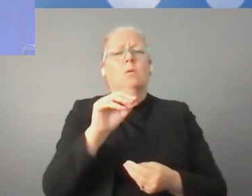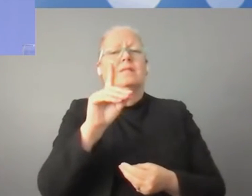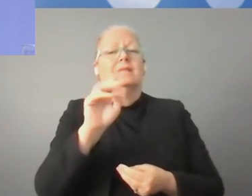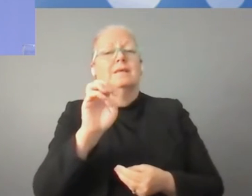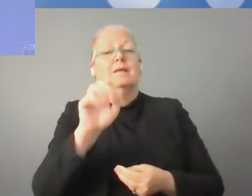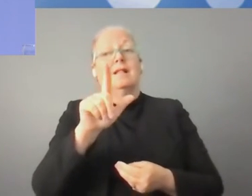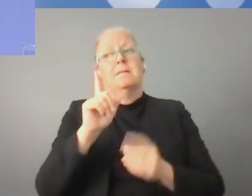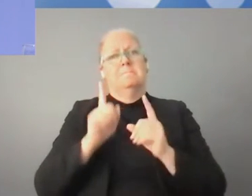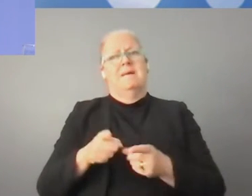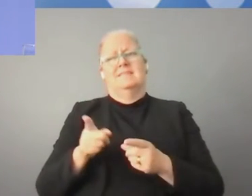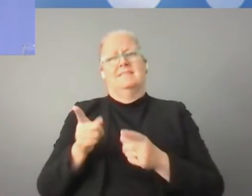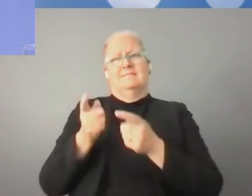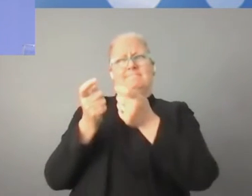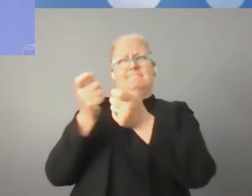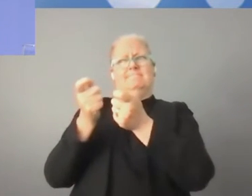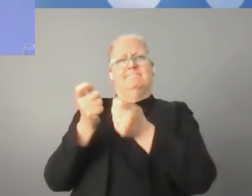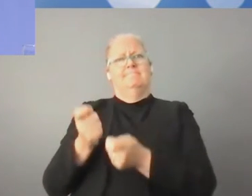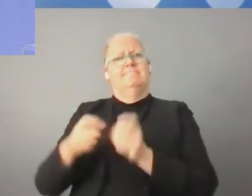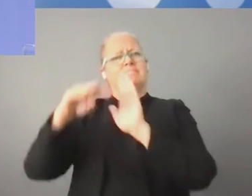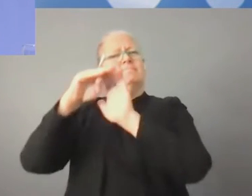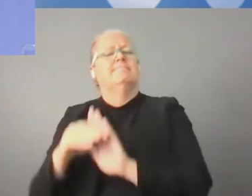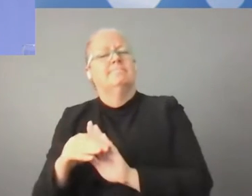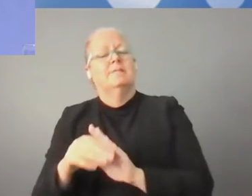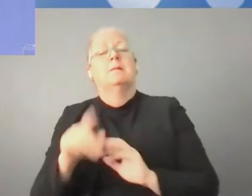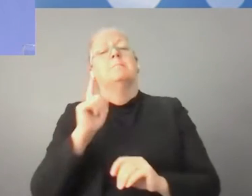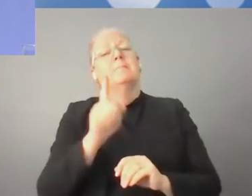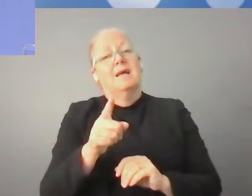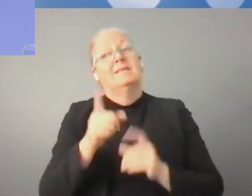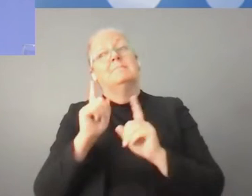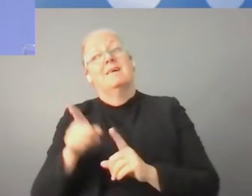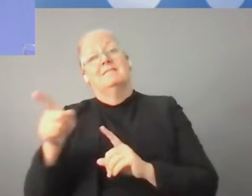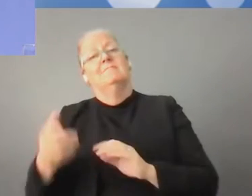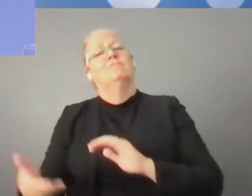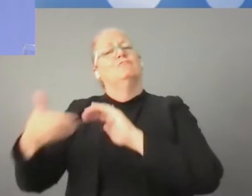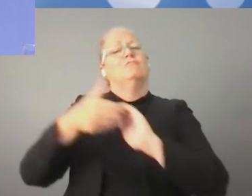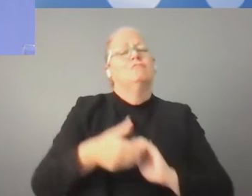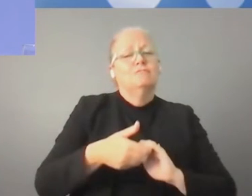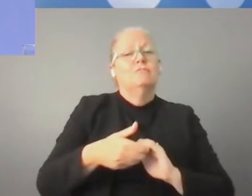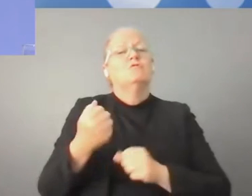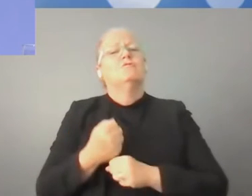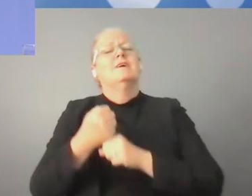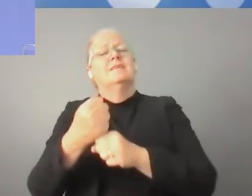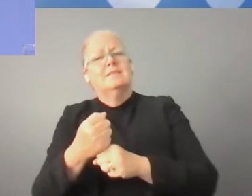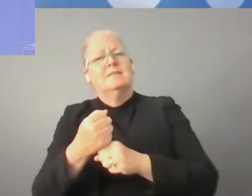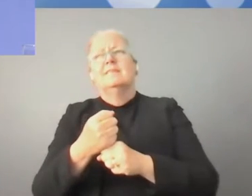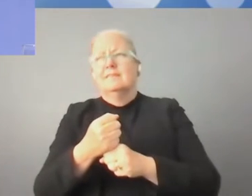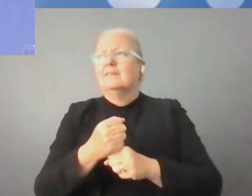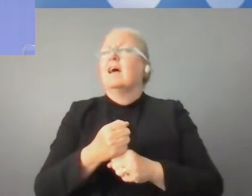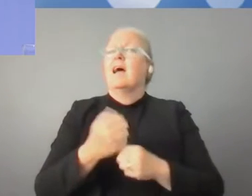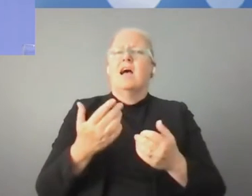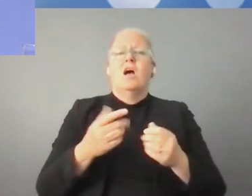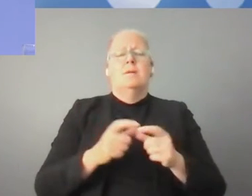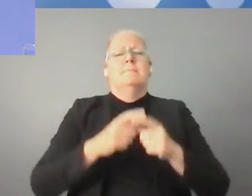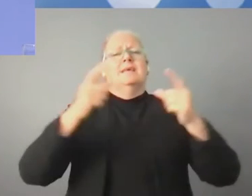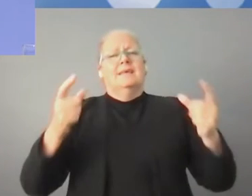regulations must be developed in cooperation with representatives of major sectors of the economy.